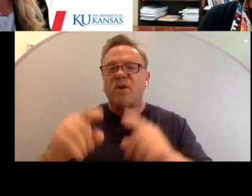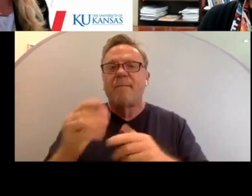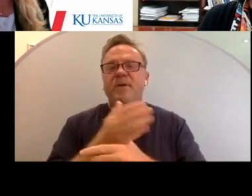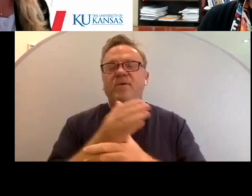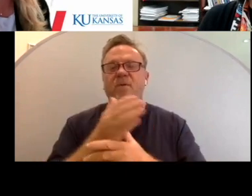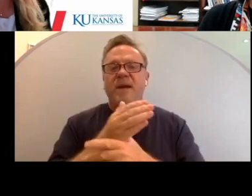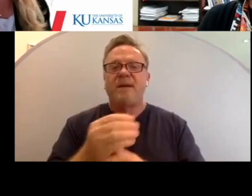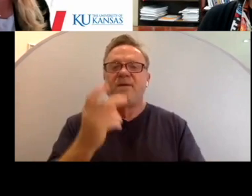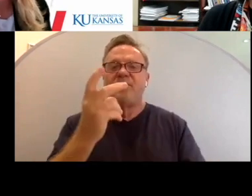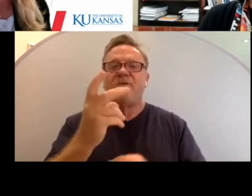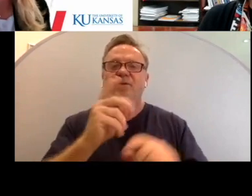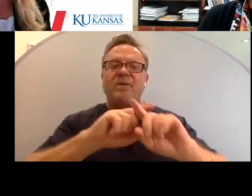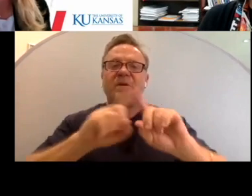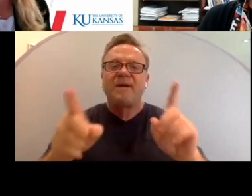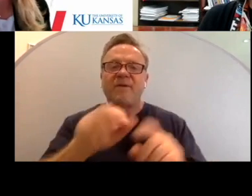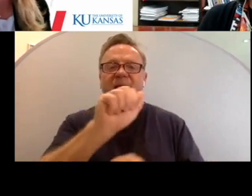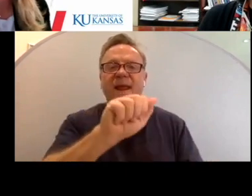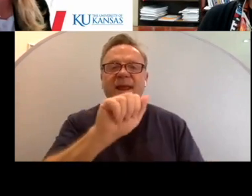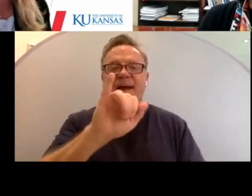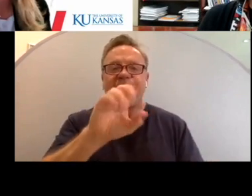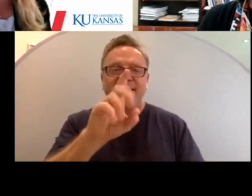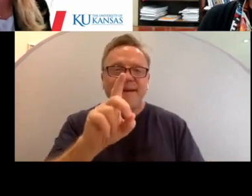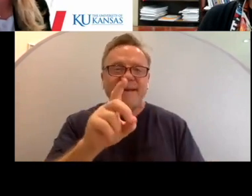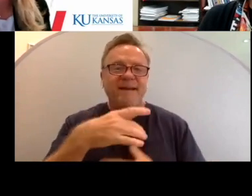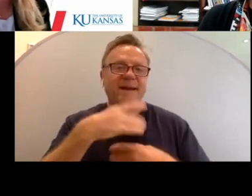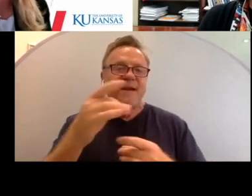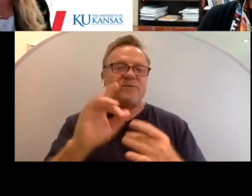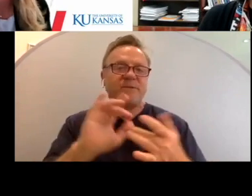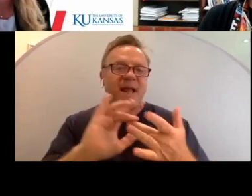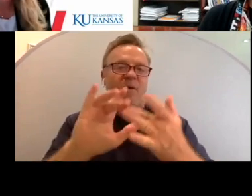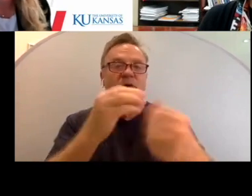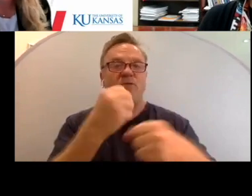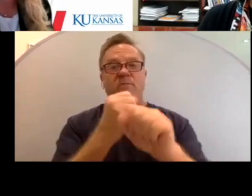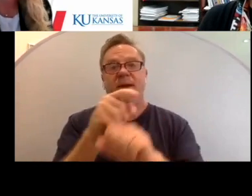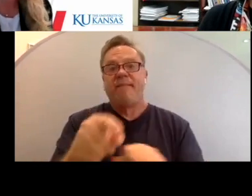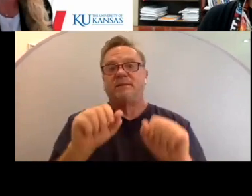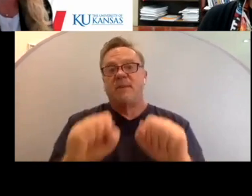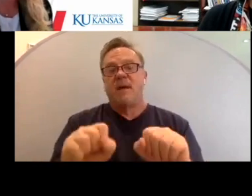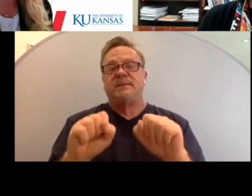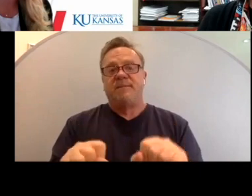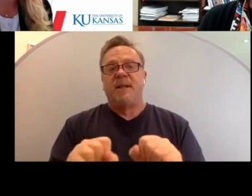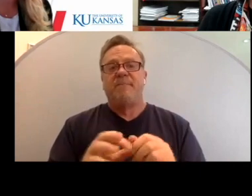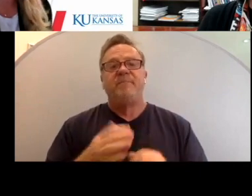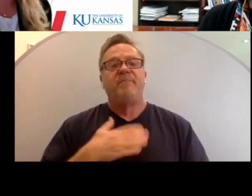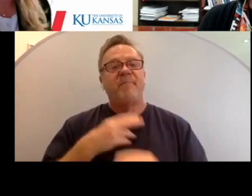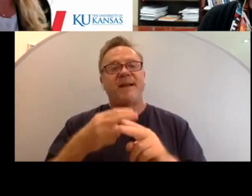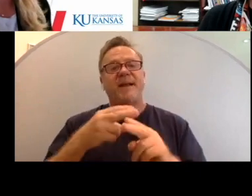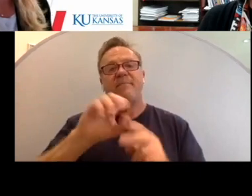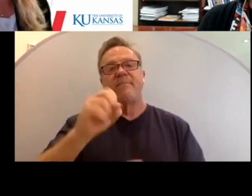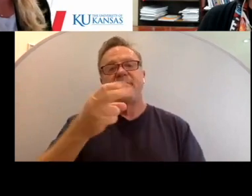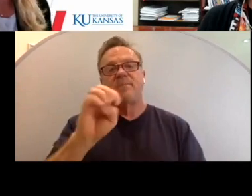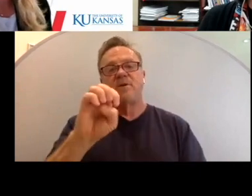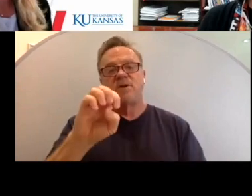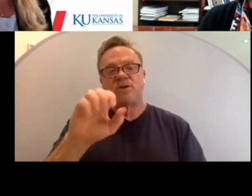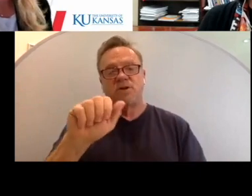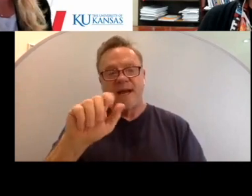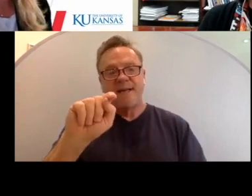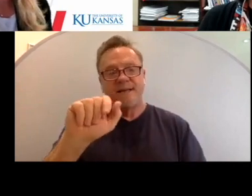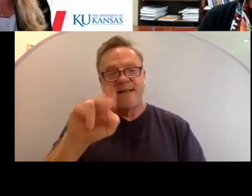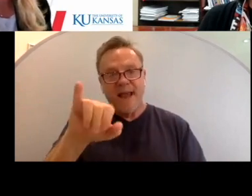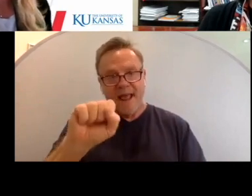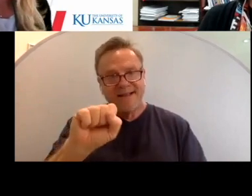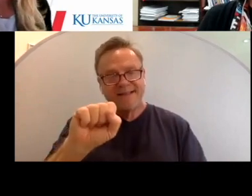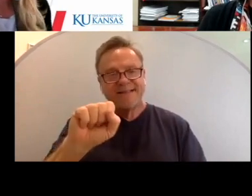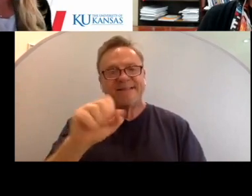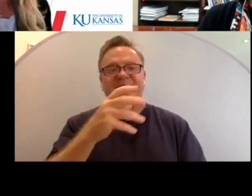two different AAIDD interest networks to make this possible. My name is Shea Tanis, as introduced, and